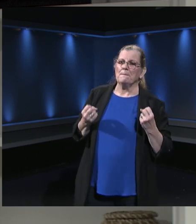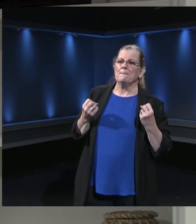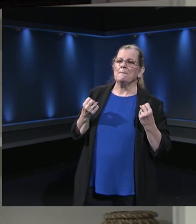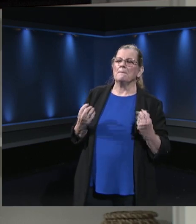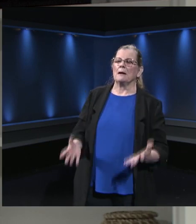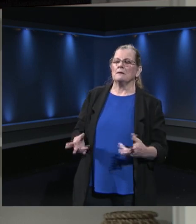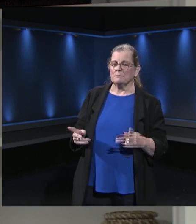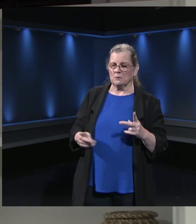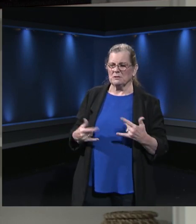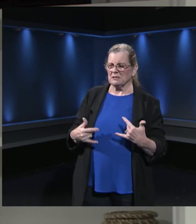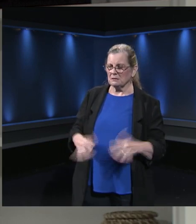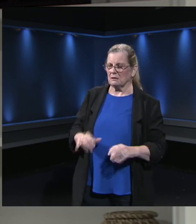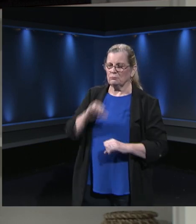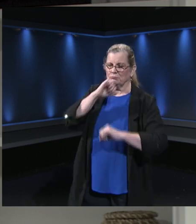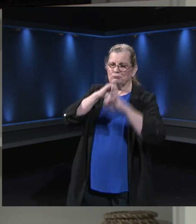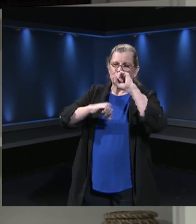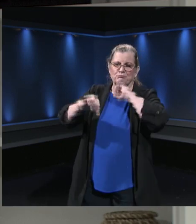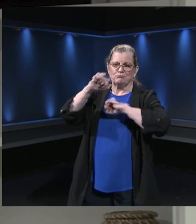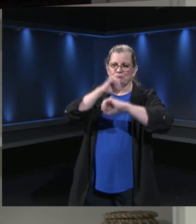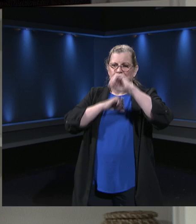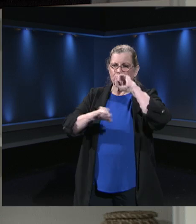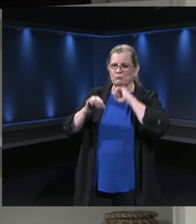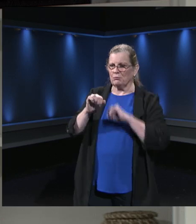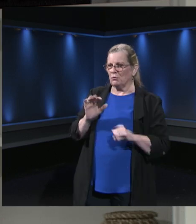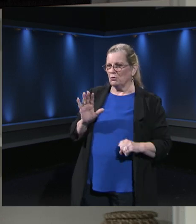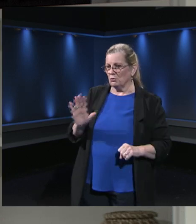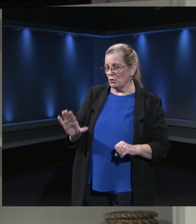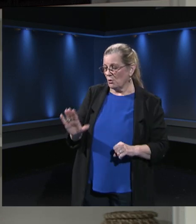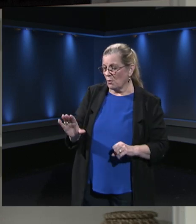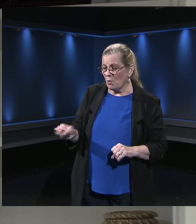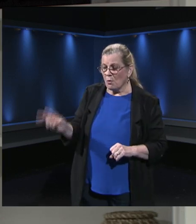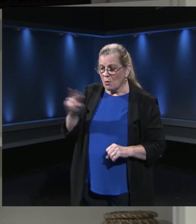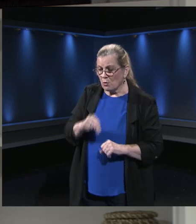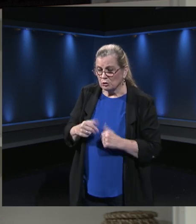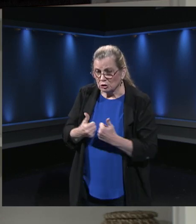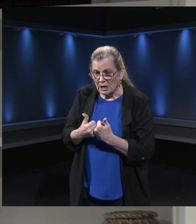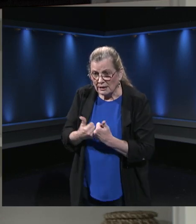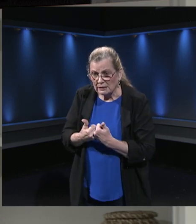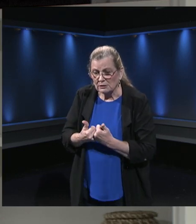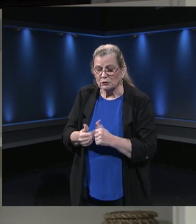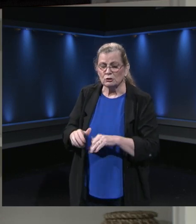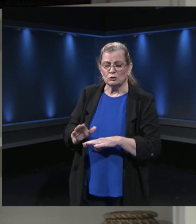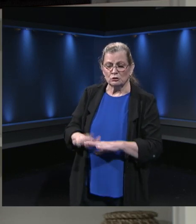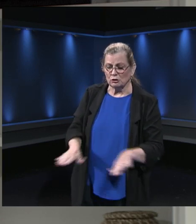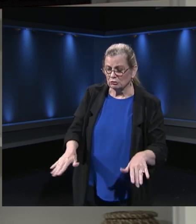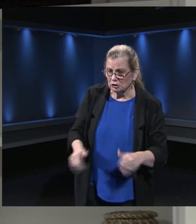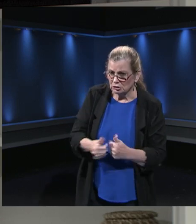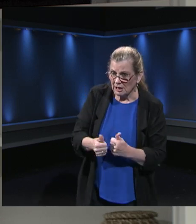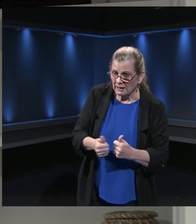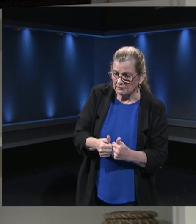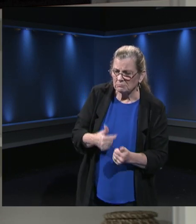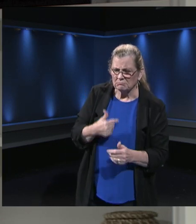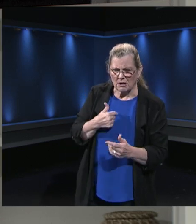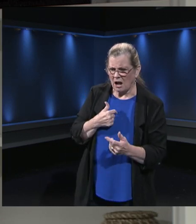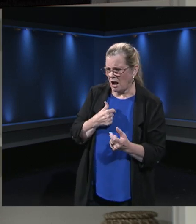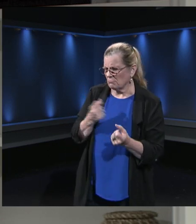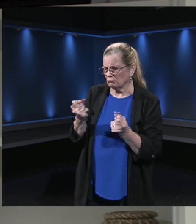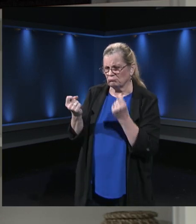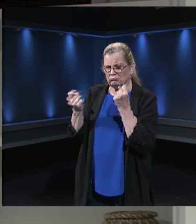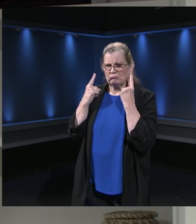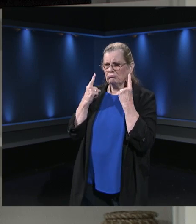frustrated with your own challenges, frustrated with the challenges of your children. And we know that the virtual environment,